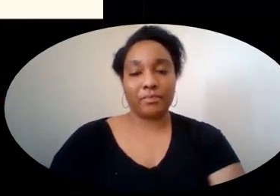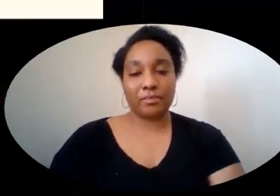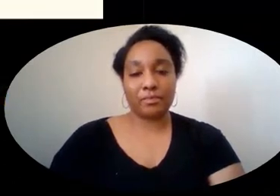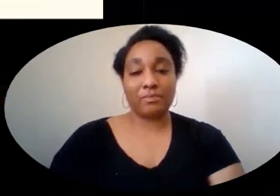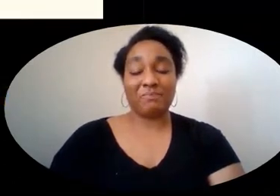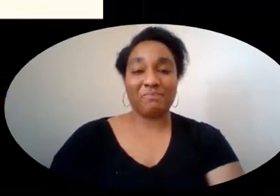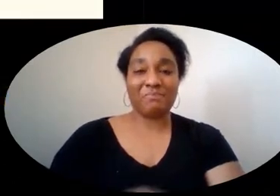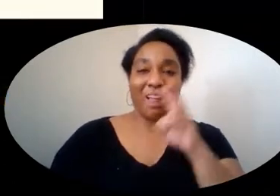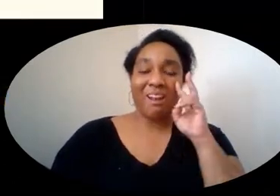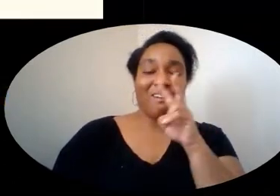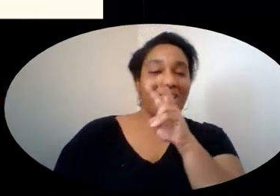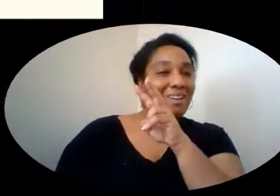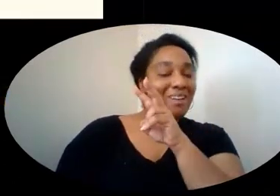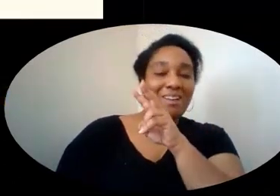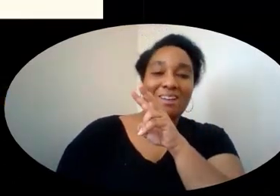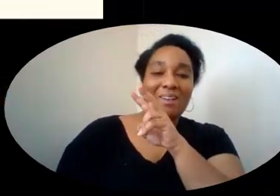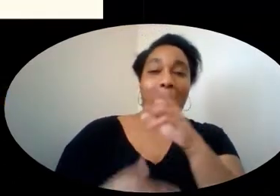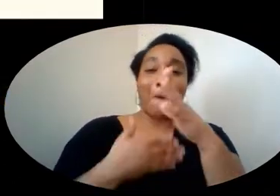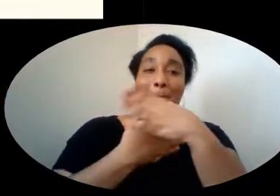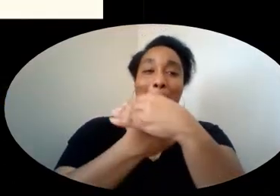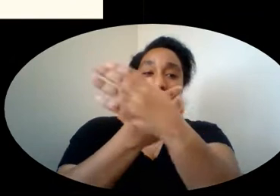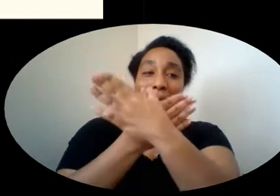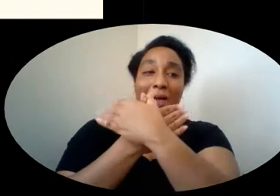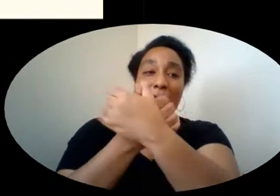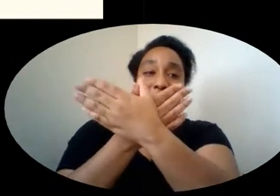Check it out! It's a butterfly!